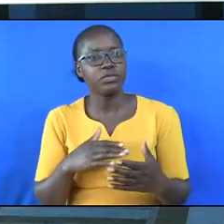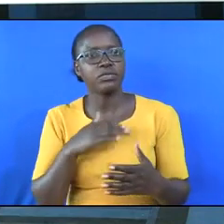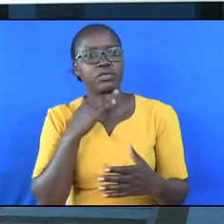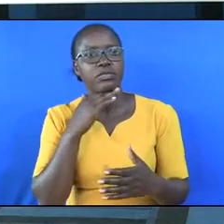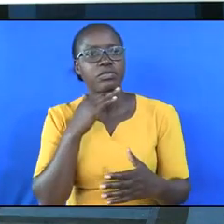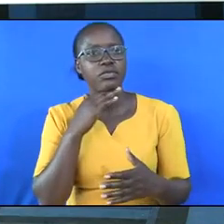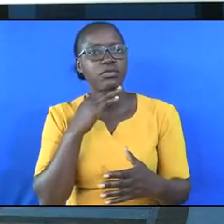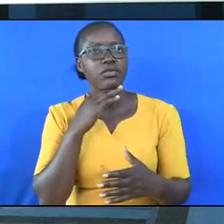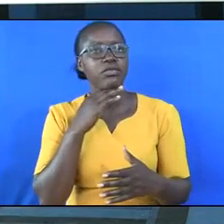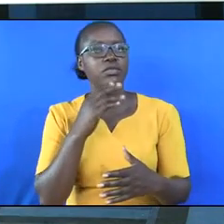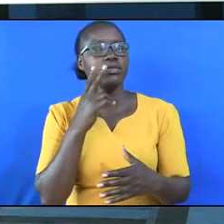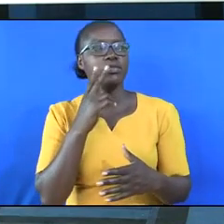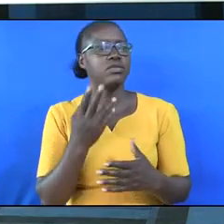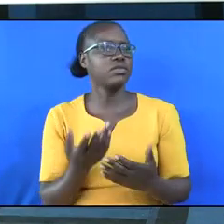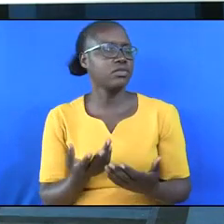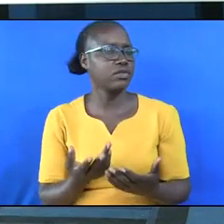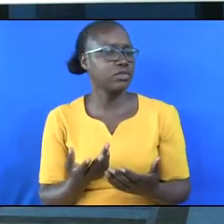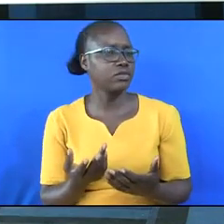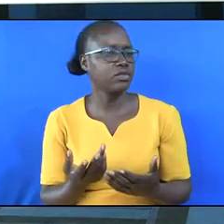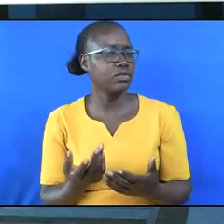because of smoking related cancers.